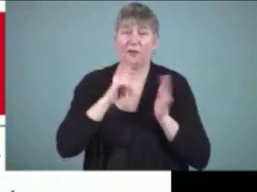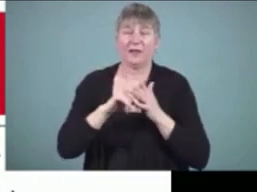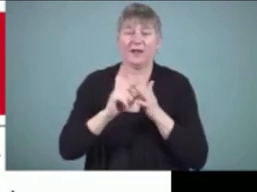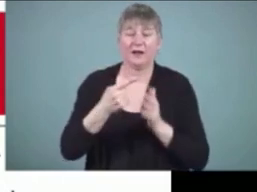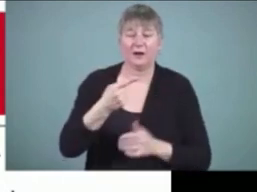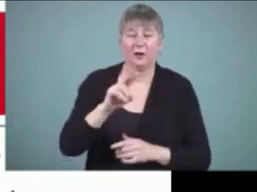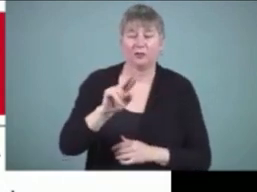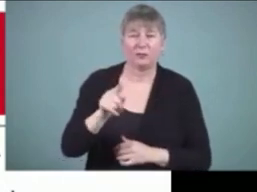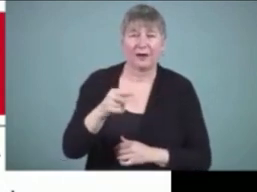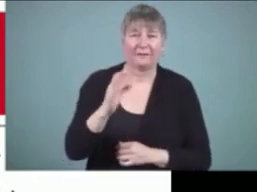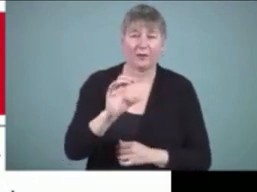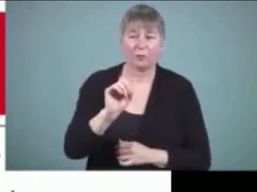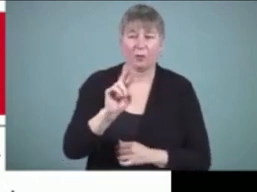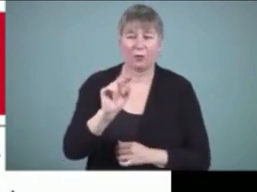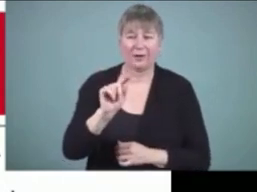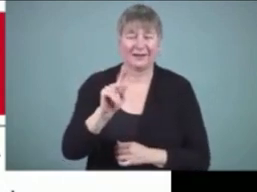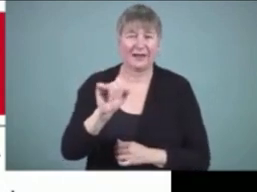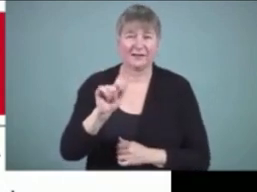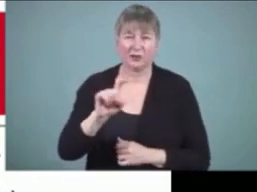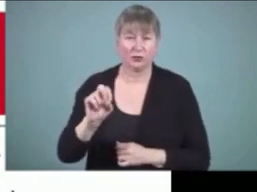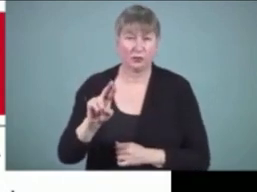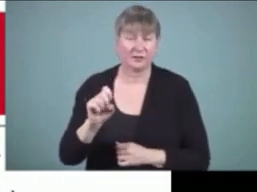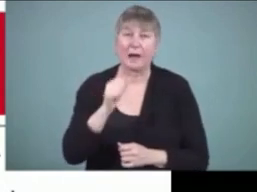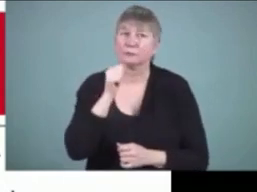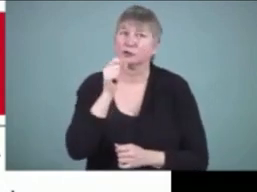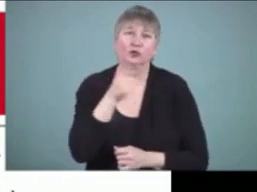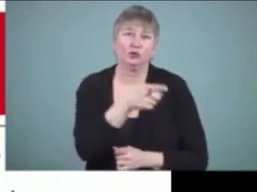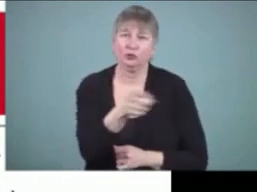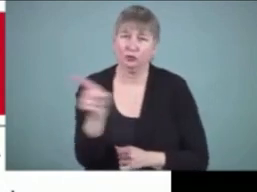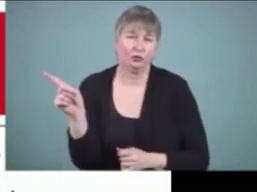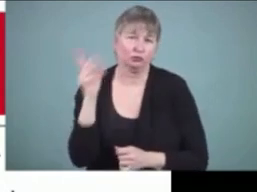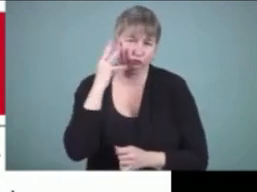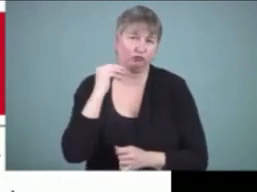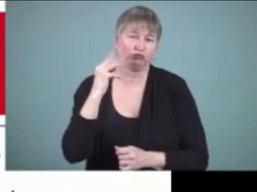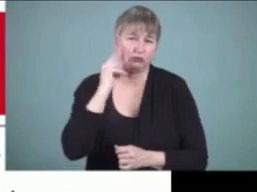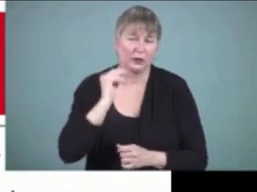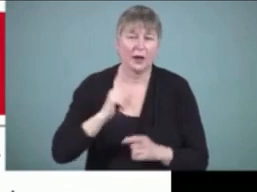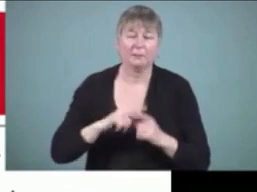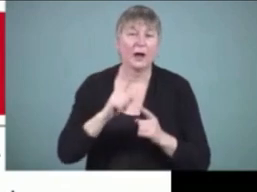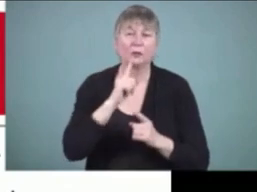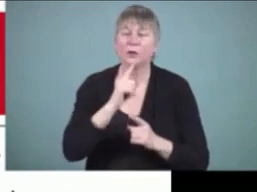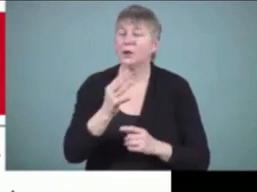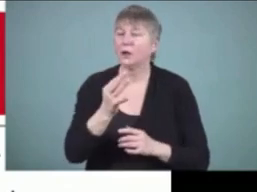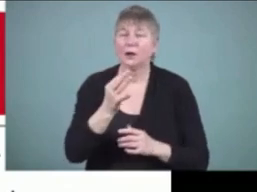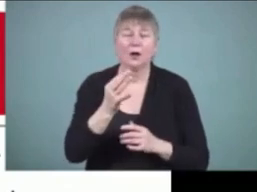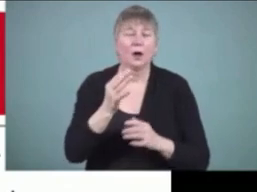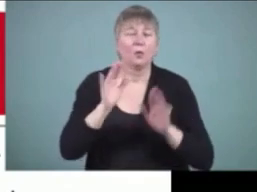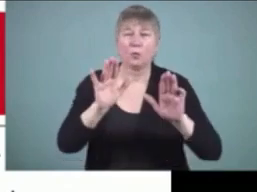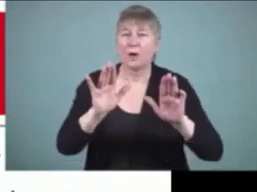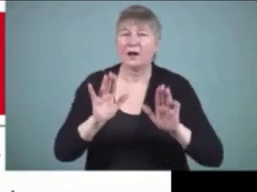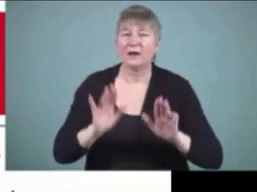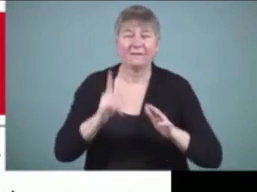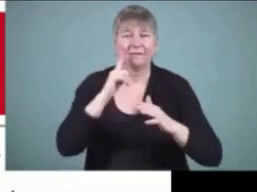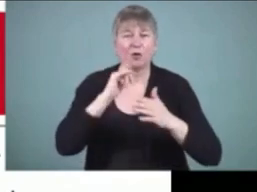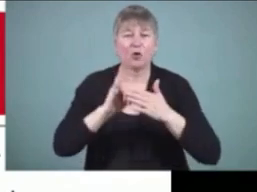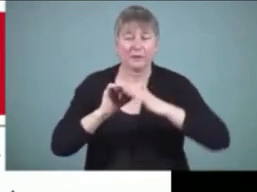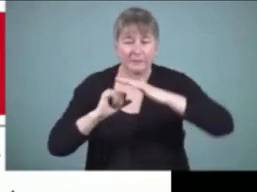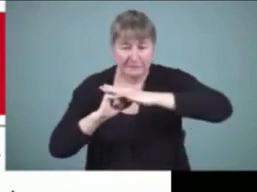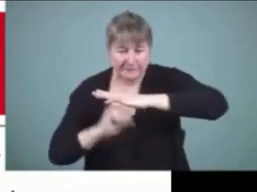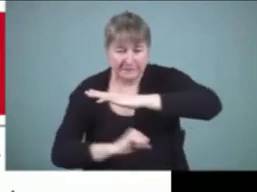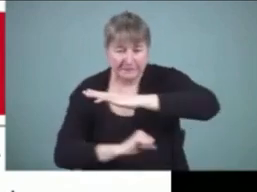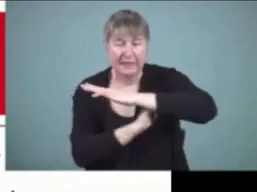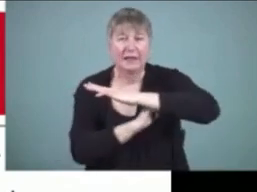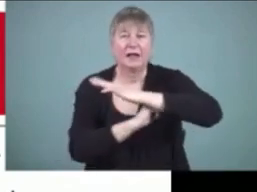that's a term that you're really familiar with but they are a wonderful tool for providing a scaffold for organizing the